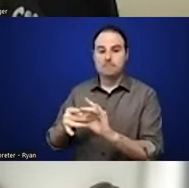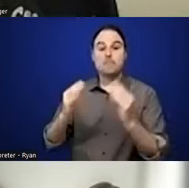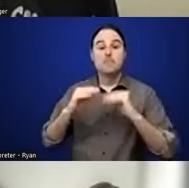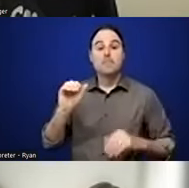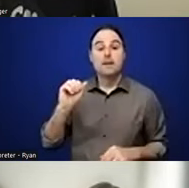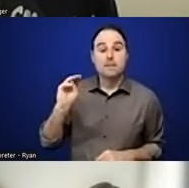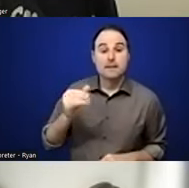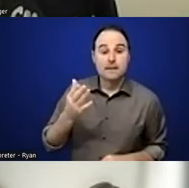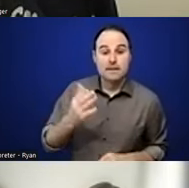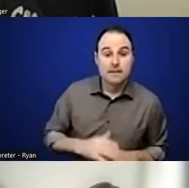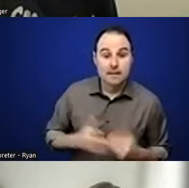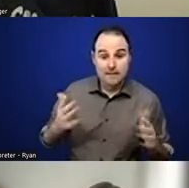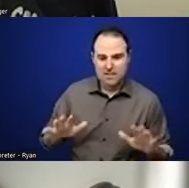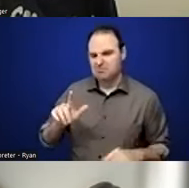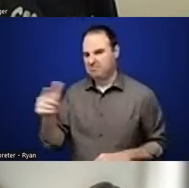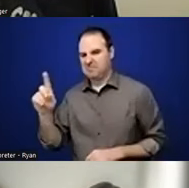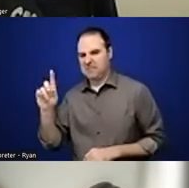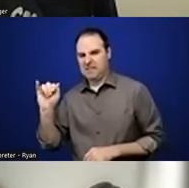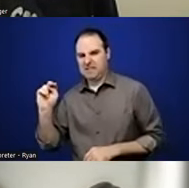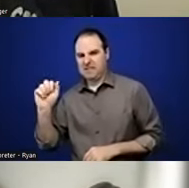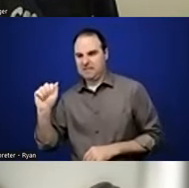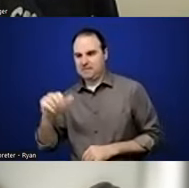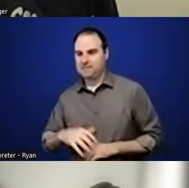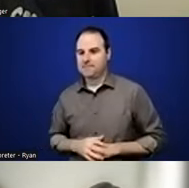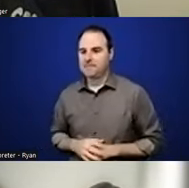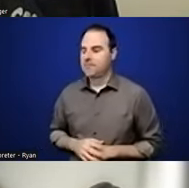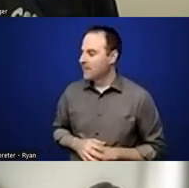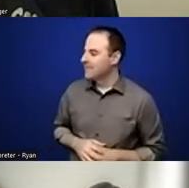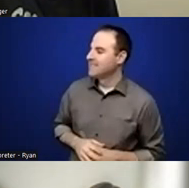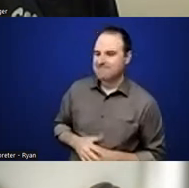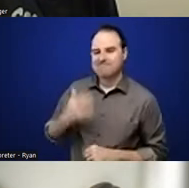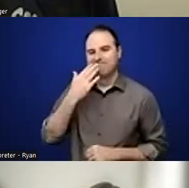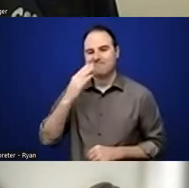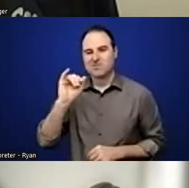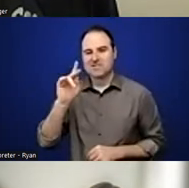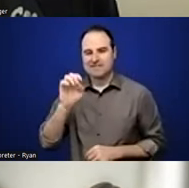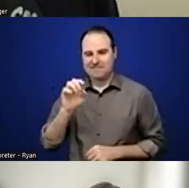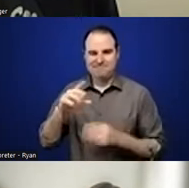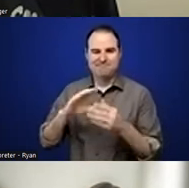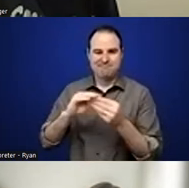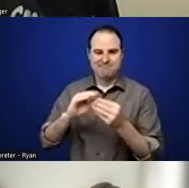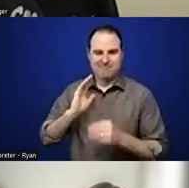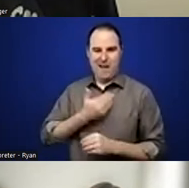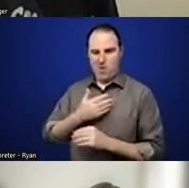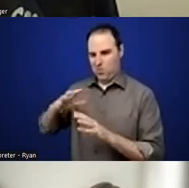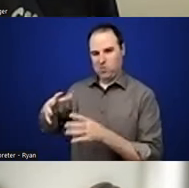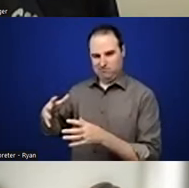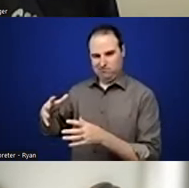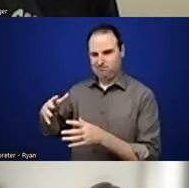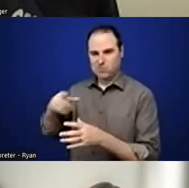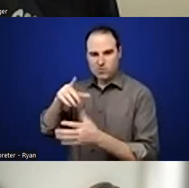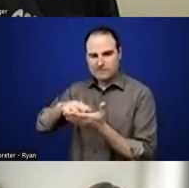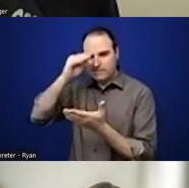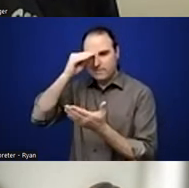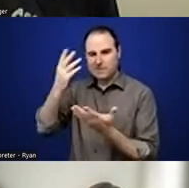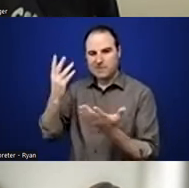Yeah. And thanks Jackie for representing us. I was one of the other things we were talking about is sort of how to take that personal